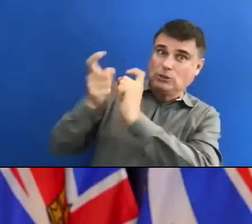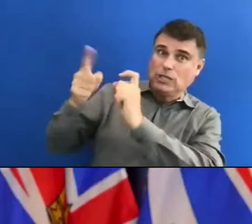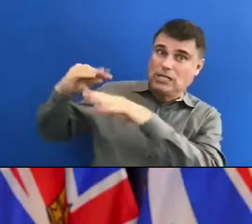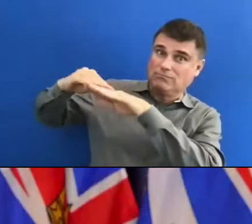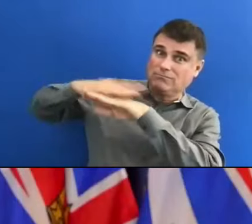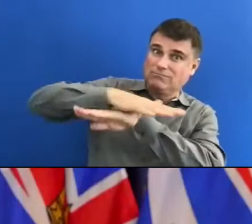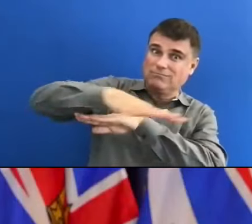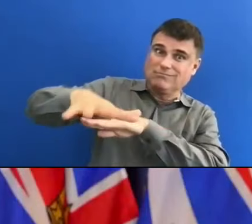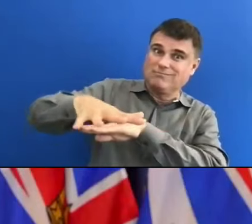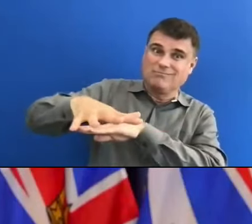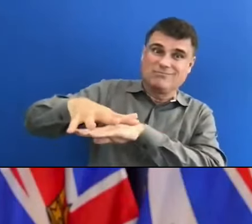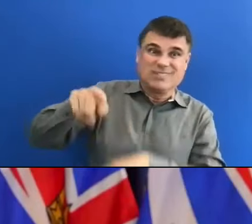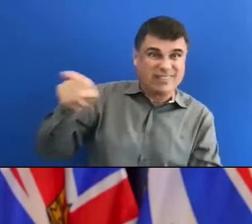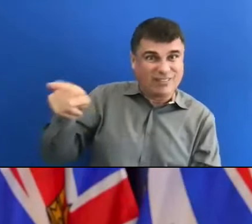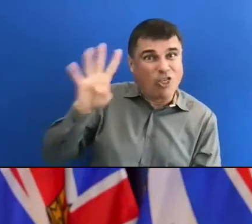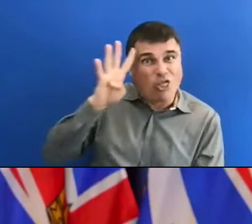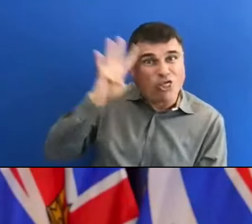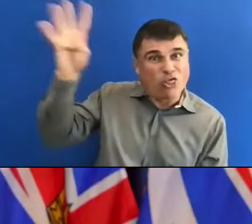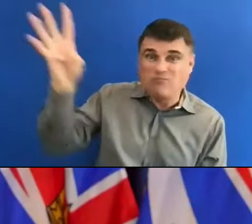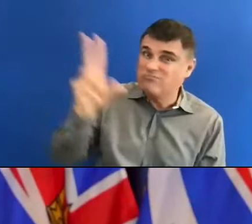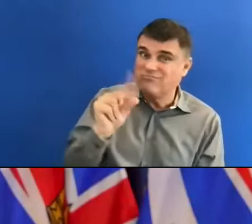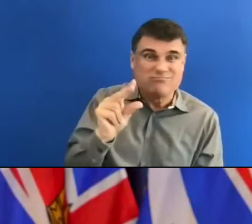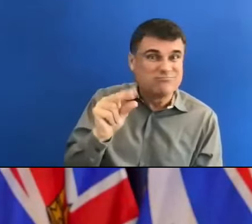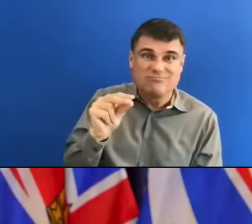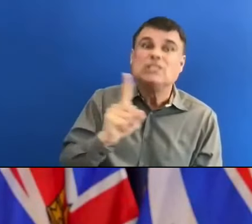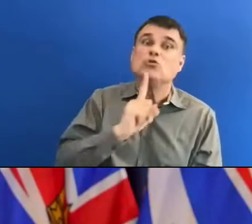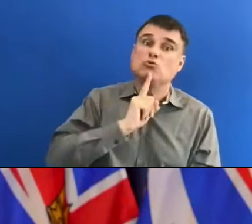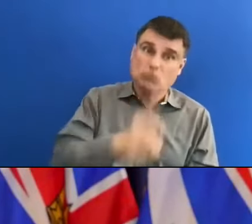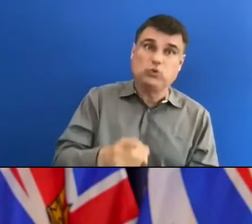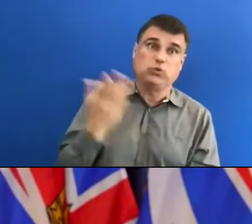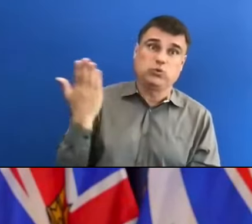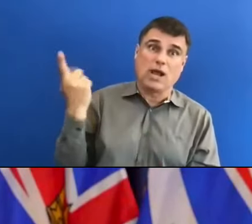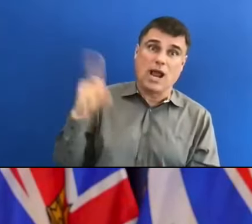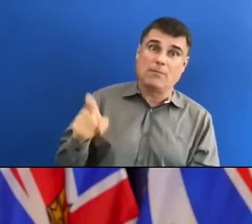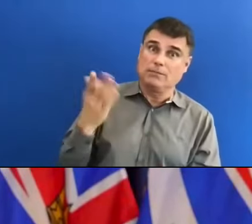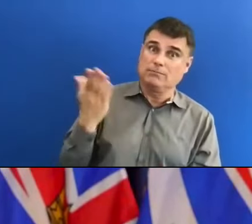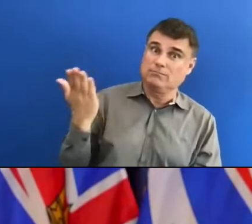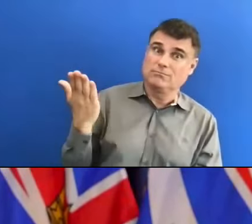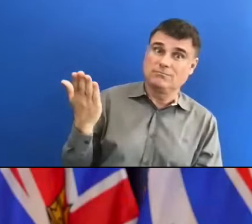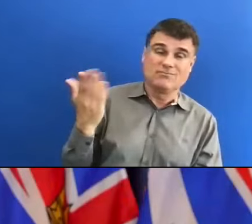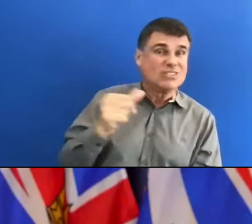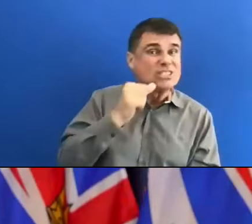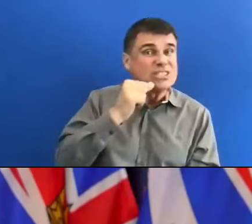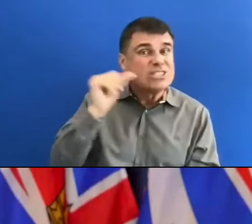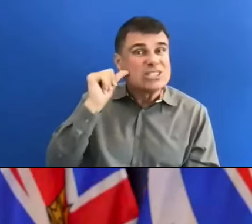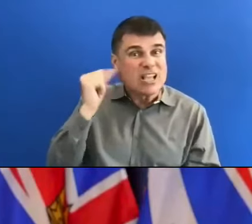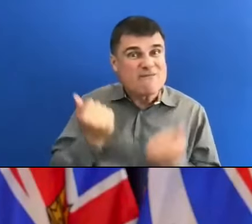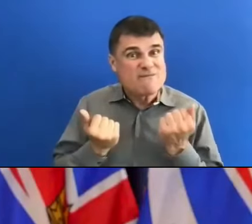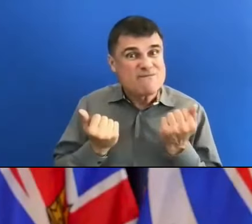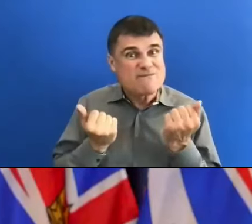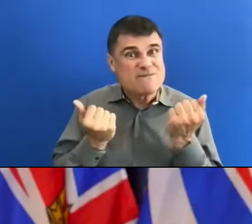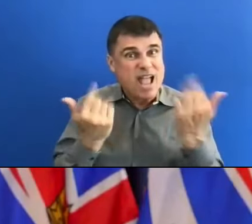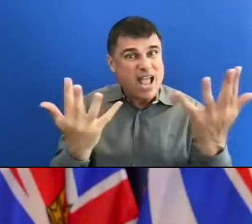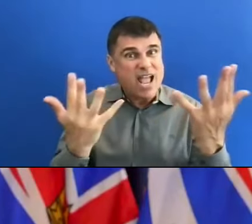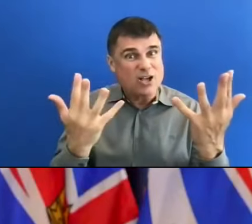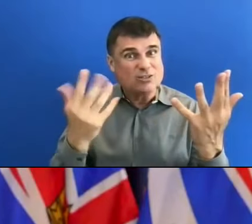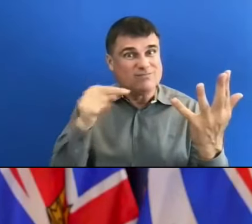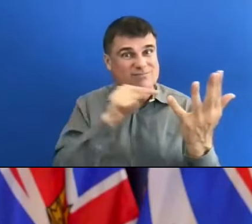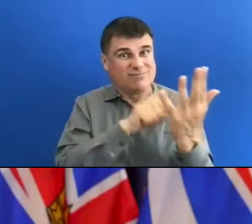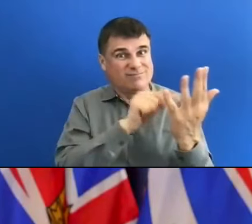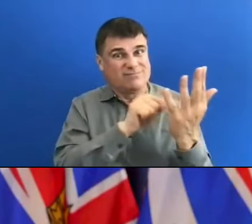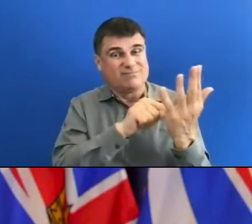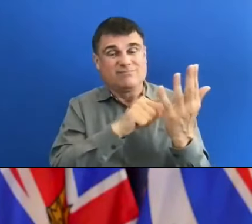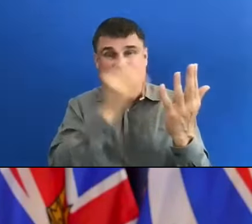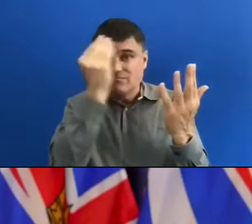I've had a briefing from the the wildfire service yesterday and again today, the entire west coast of North America from Baja to